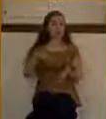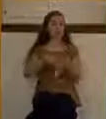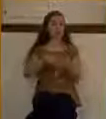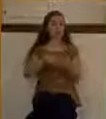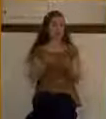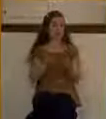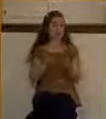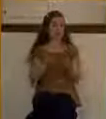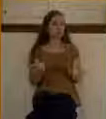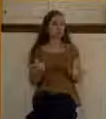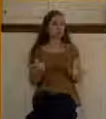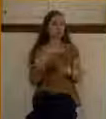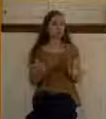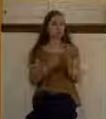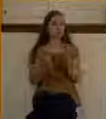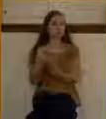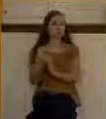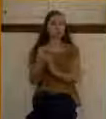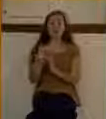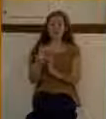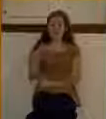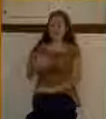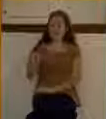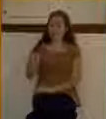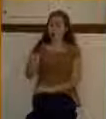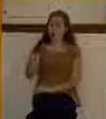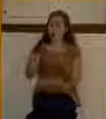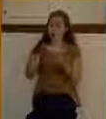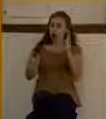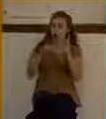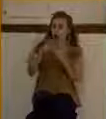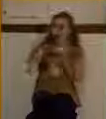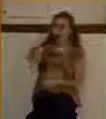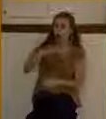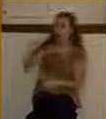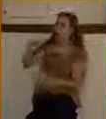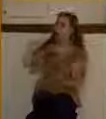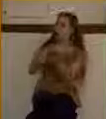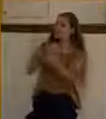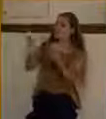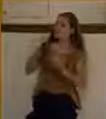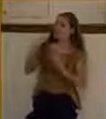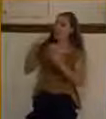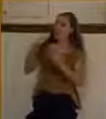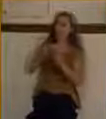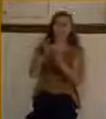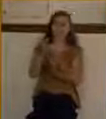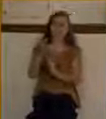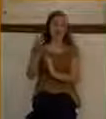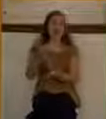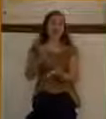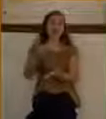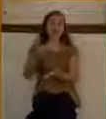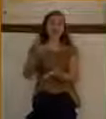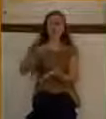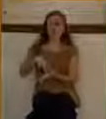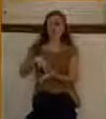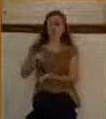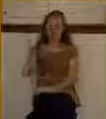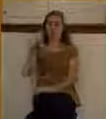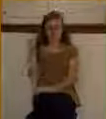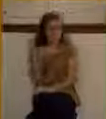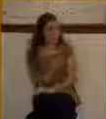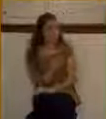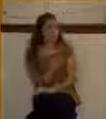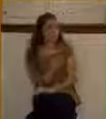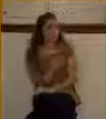son of David, have mercy on me. And Jesus stopped dead in his tracks. What's amazing to me about this is that last week we just saw where when